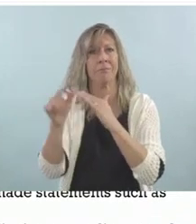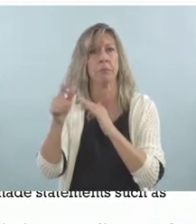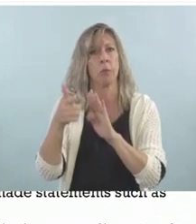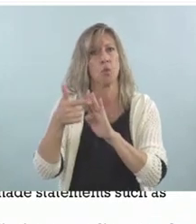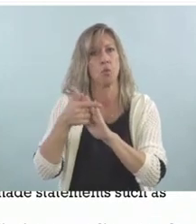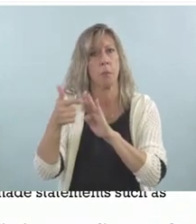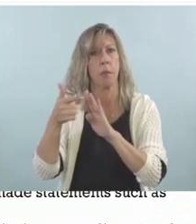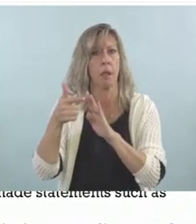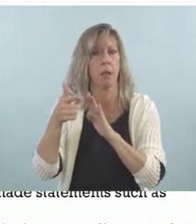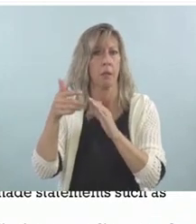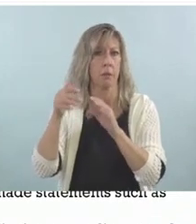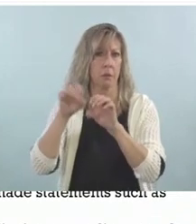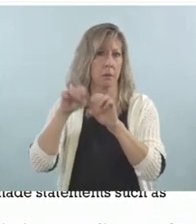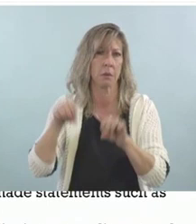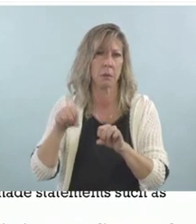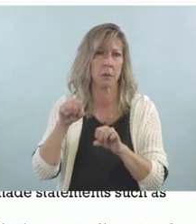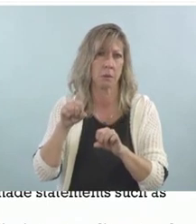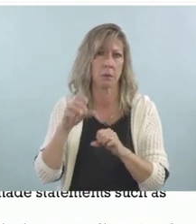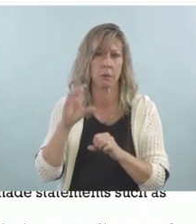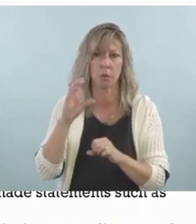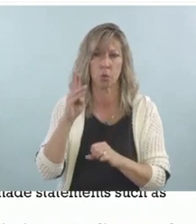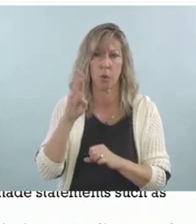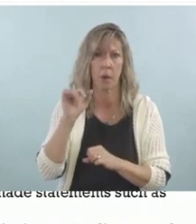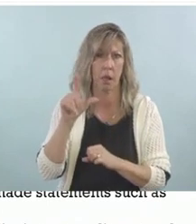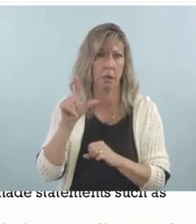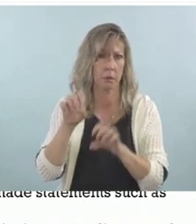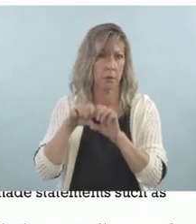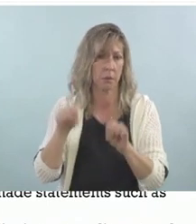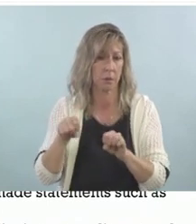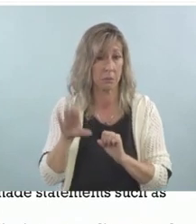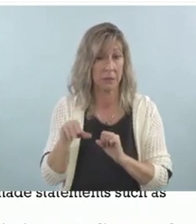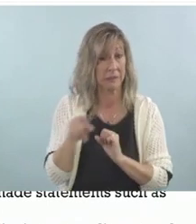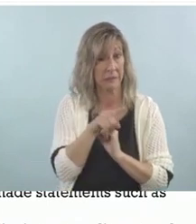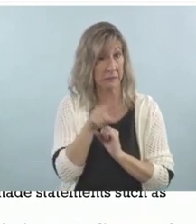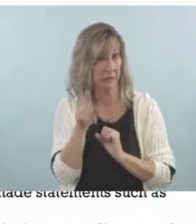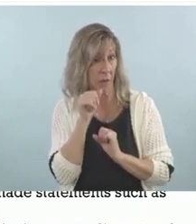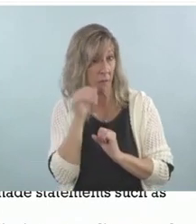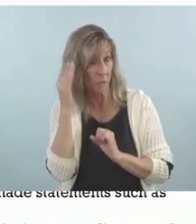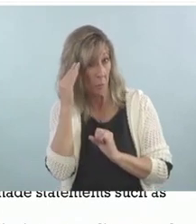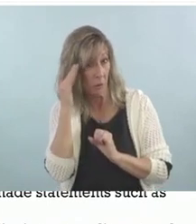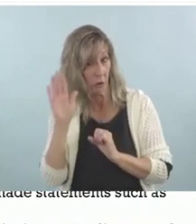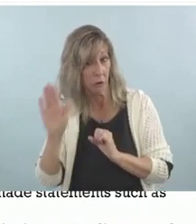If you are not familiar with them, I suggest you Google them and look them up.